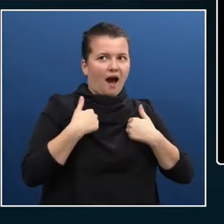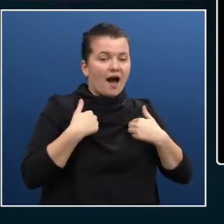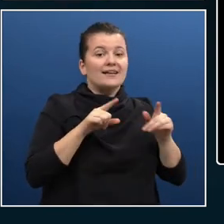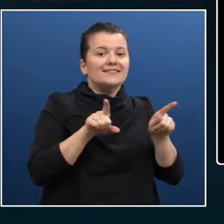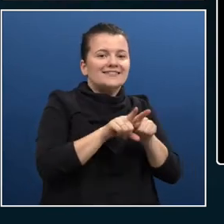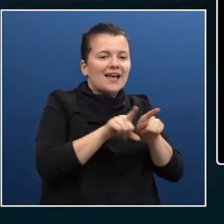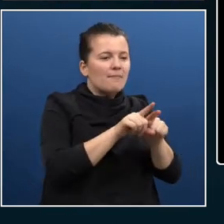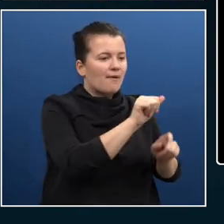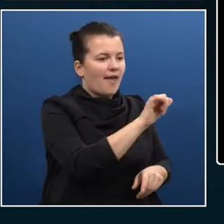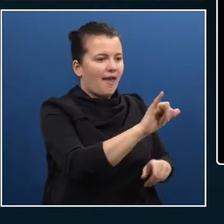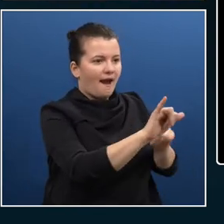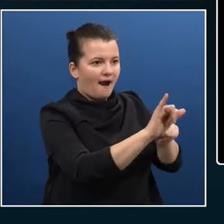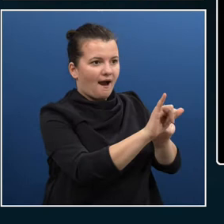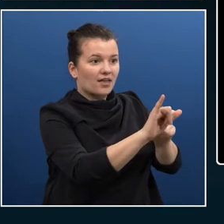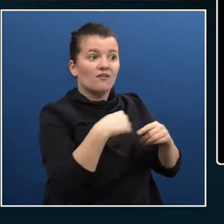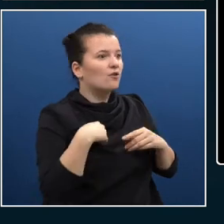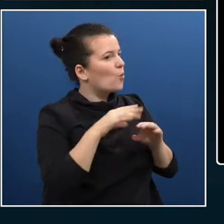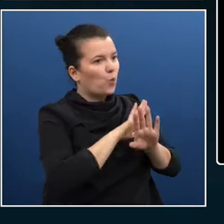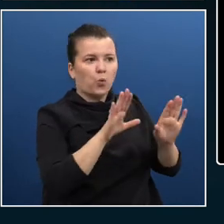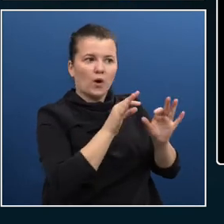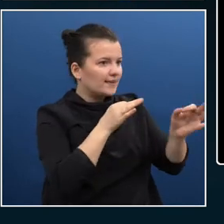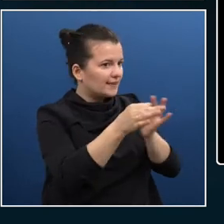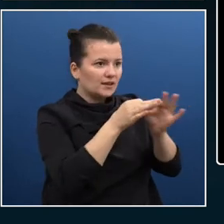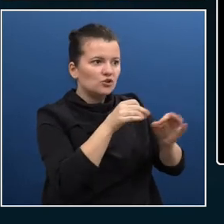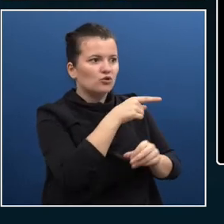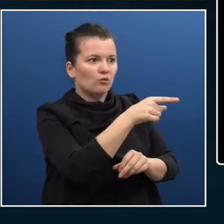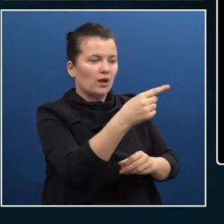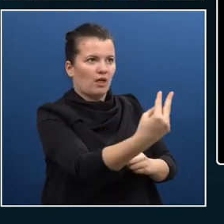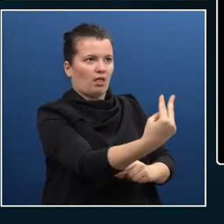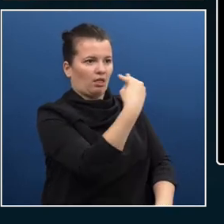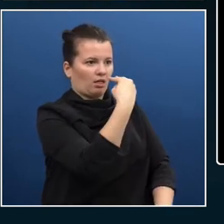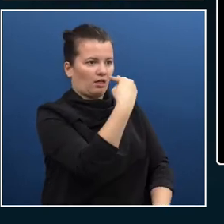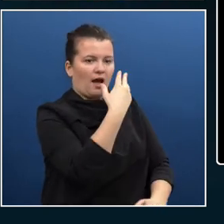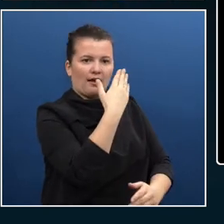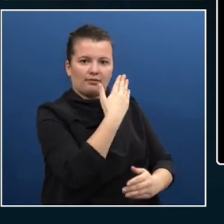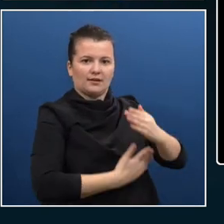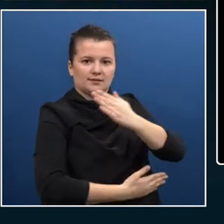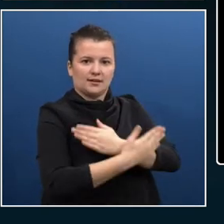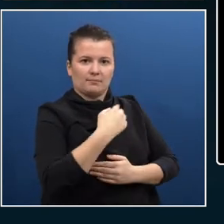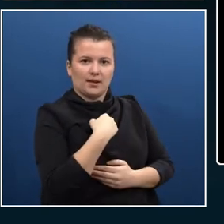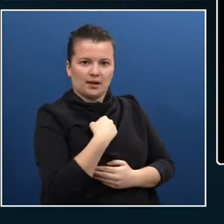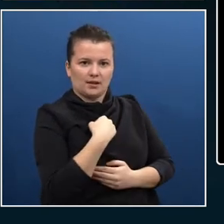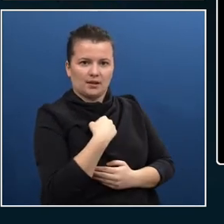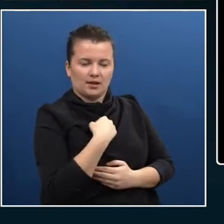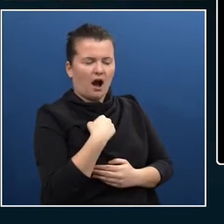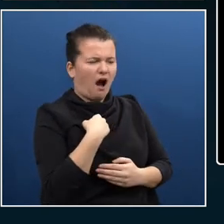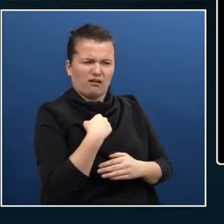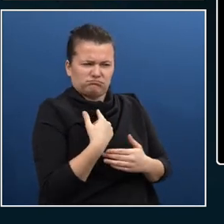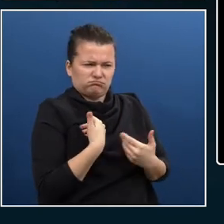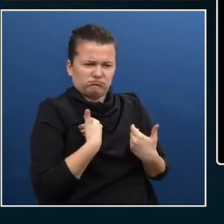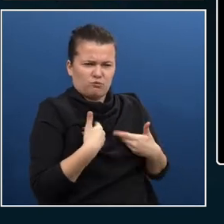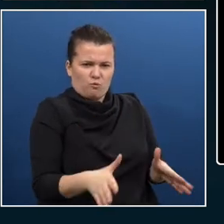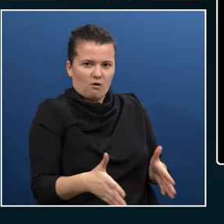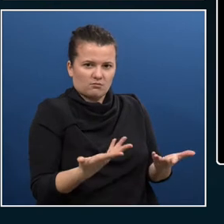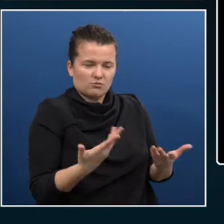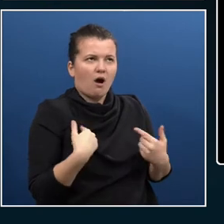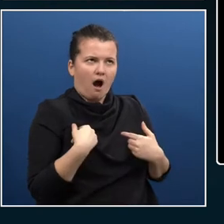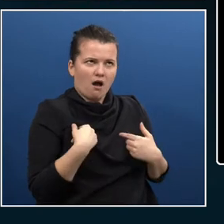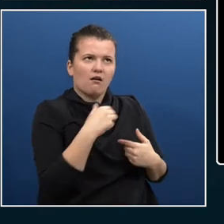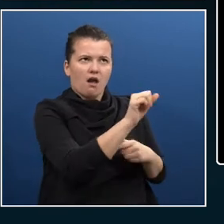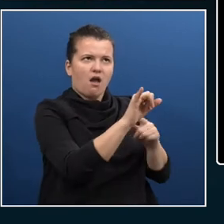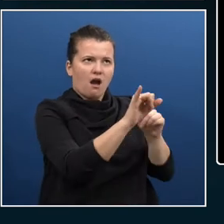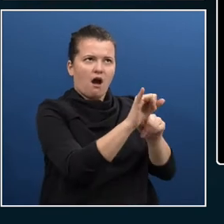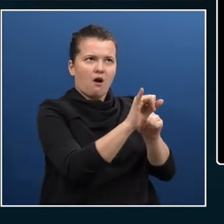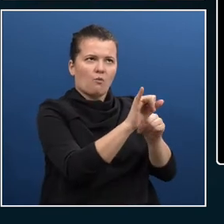to actually change it. And I've been speaking on how to make AI accessible also. So we've designed disability and